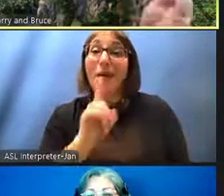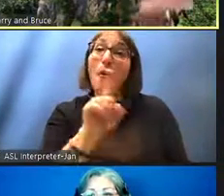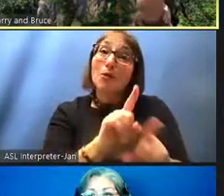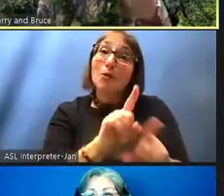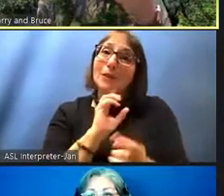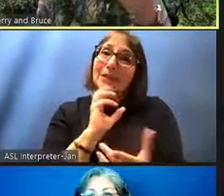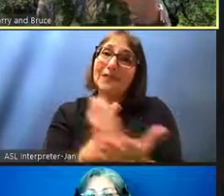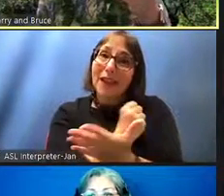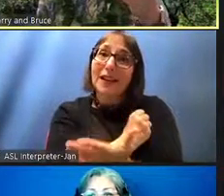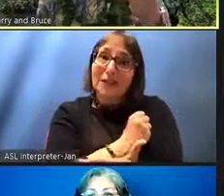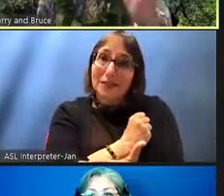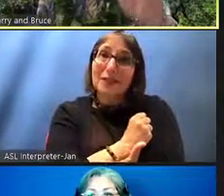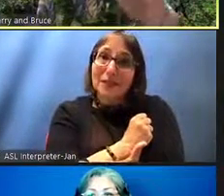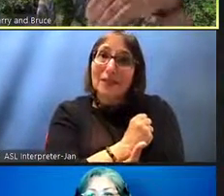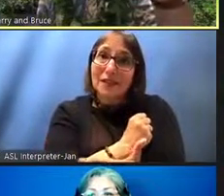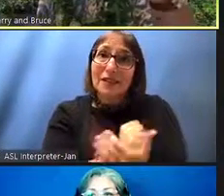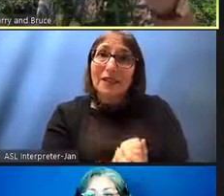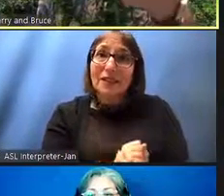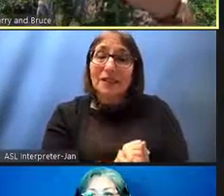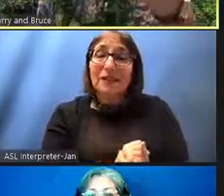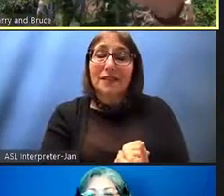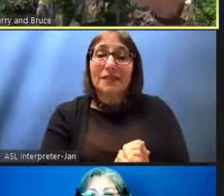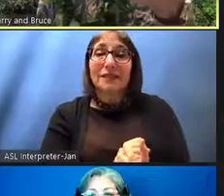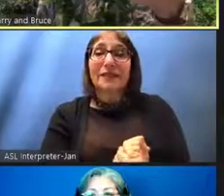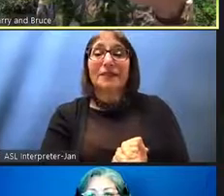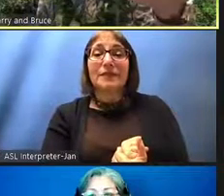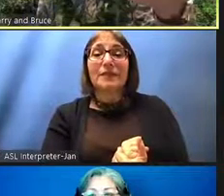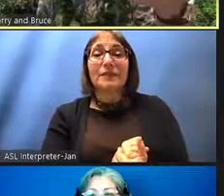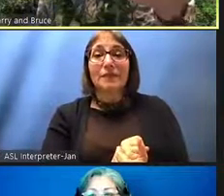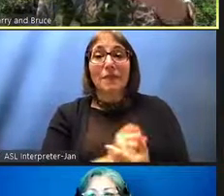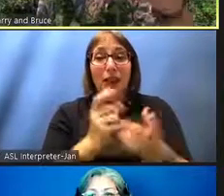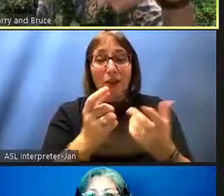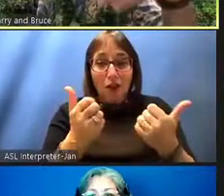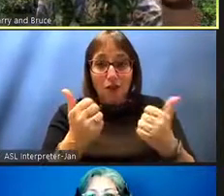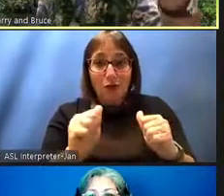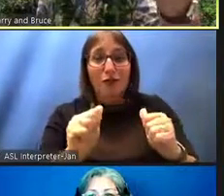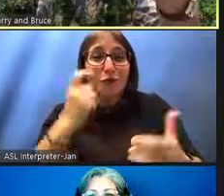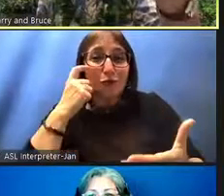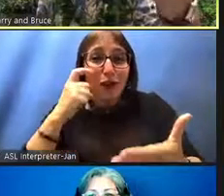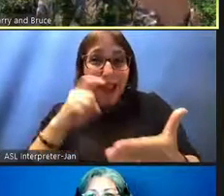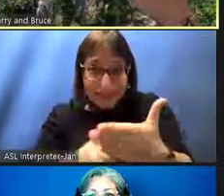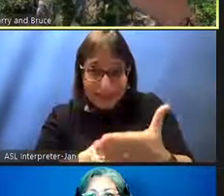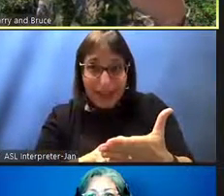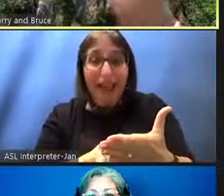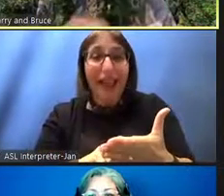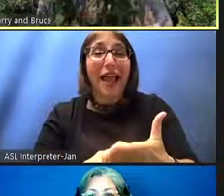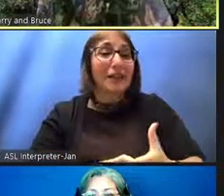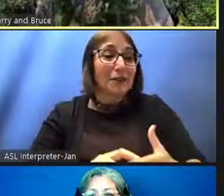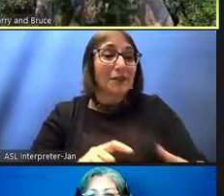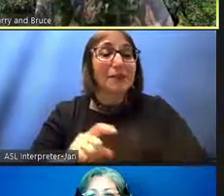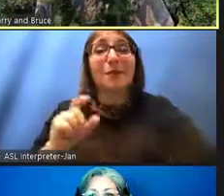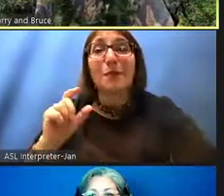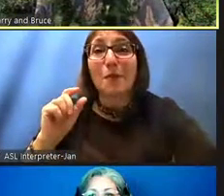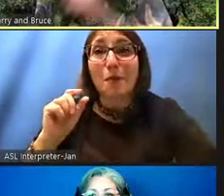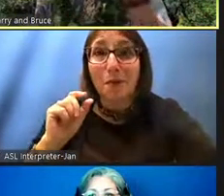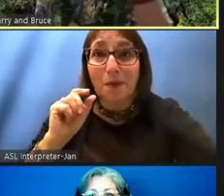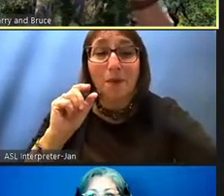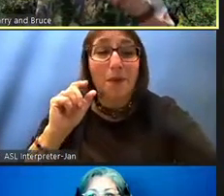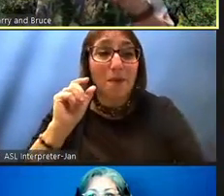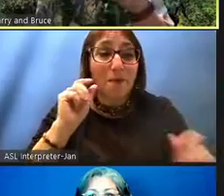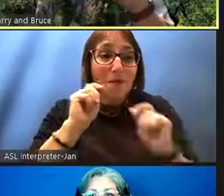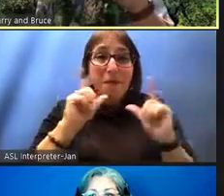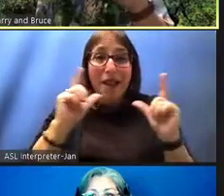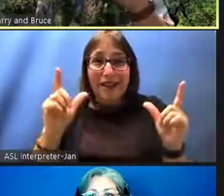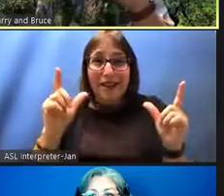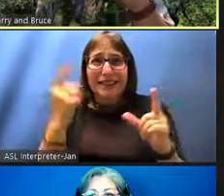an effort to re-recognize reawaken to something that is very